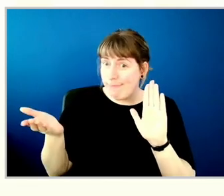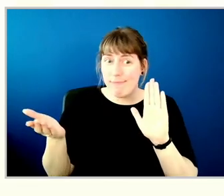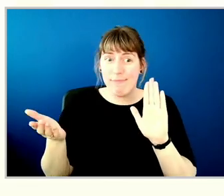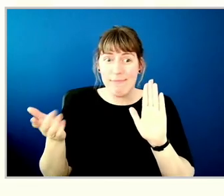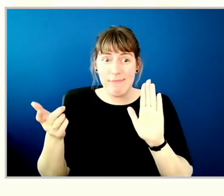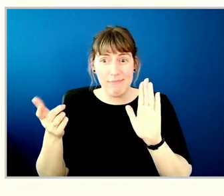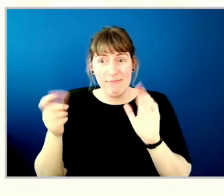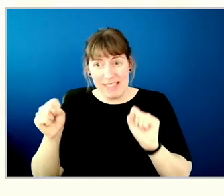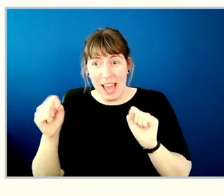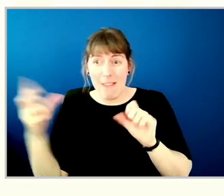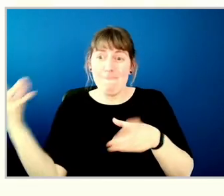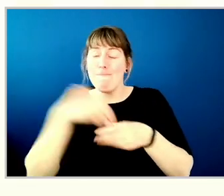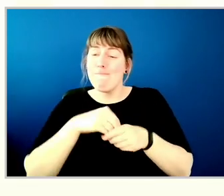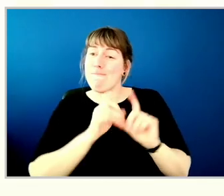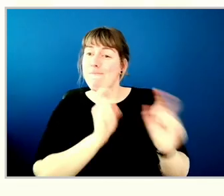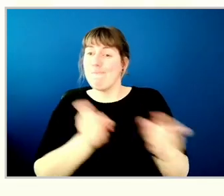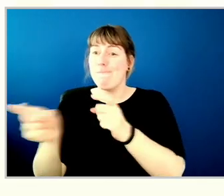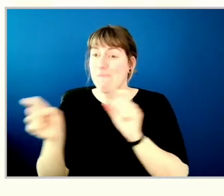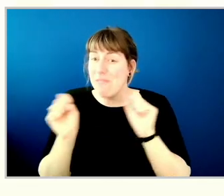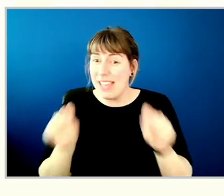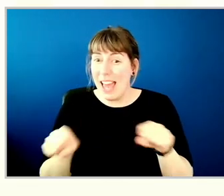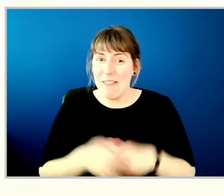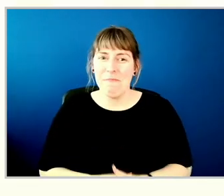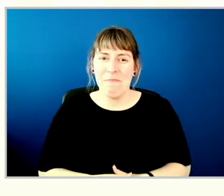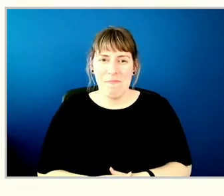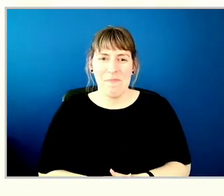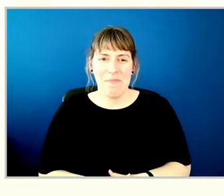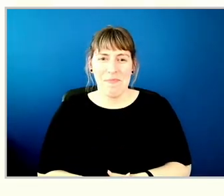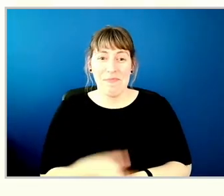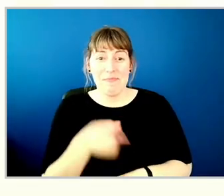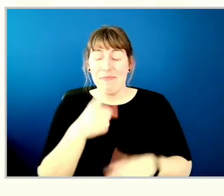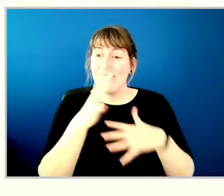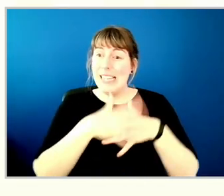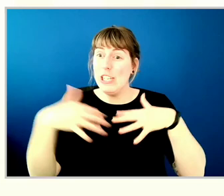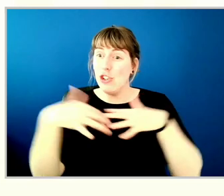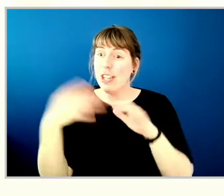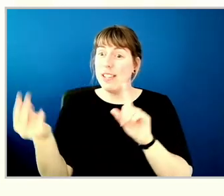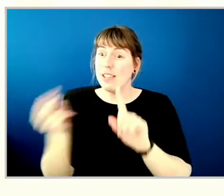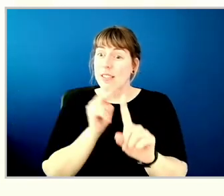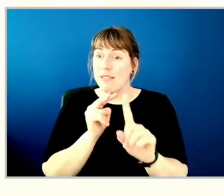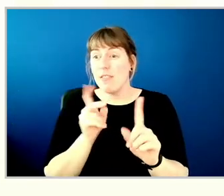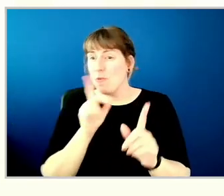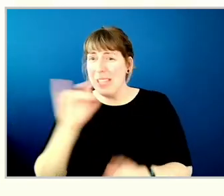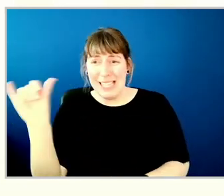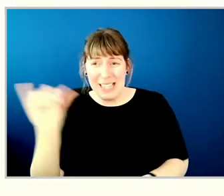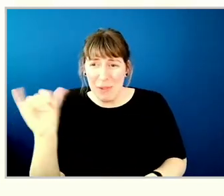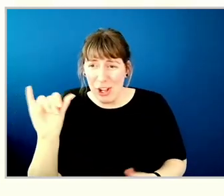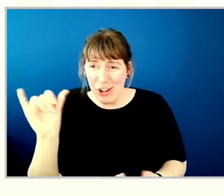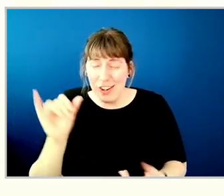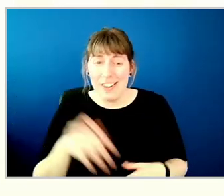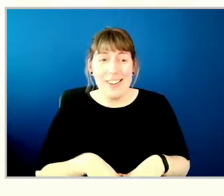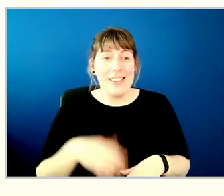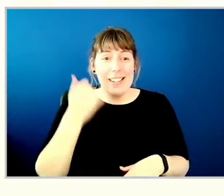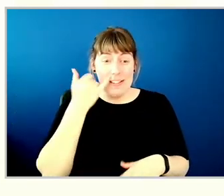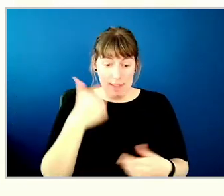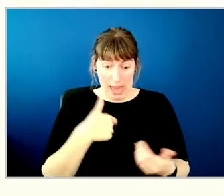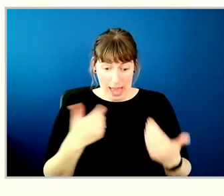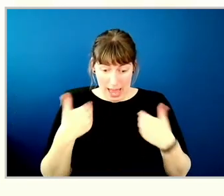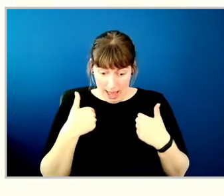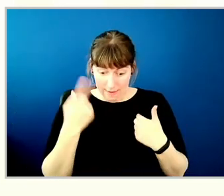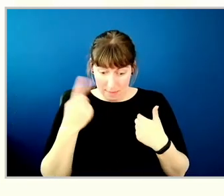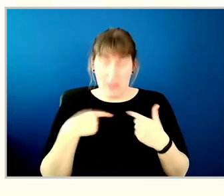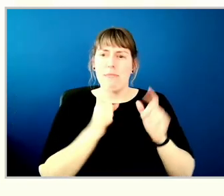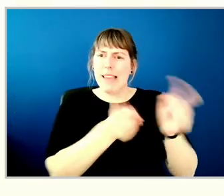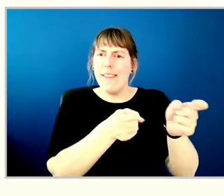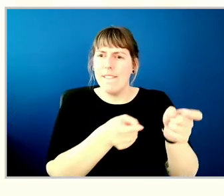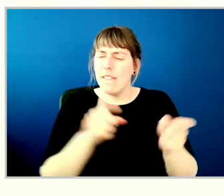contribution that's positive. And Indigenous worldviews are very similar to if you have something, you would give back, right? And I feel